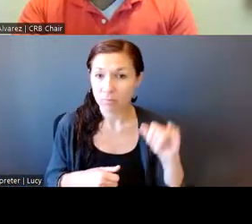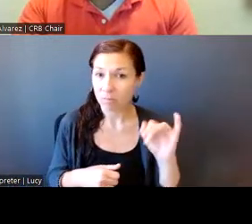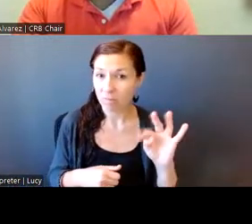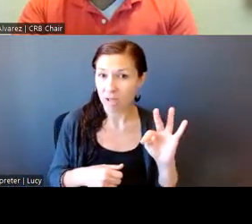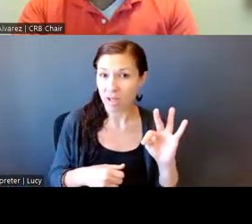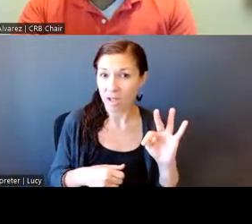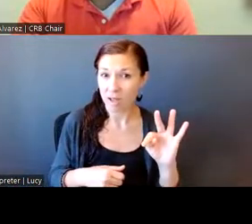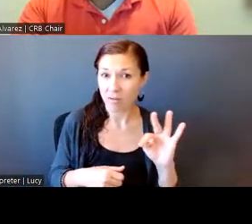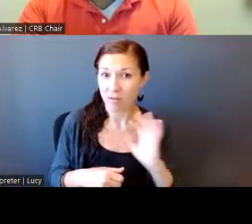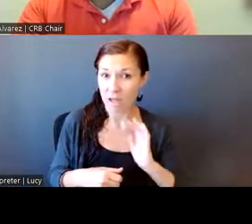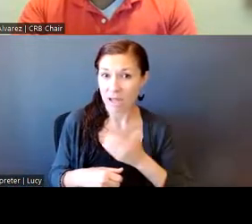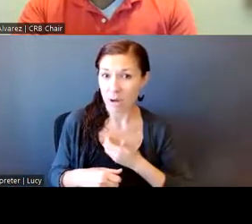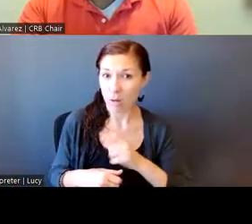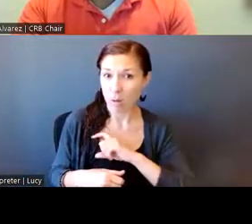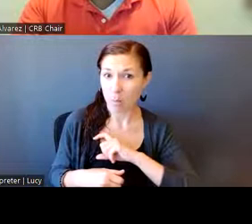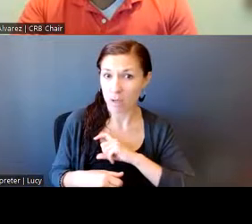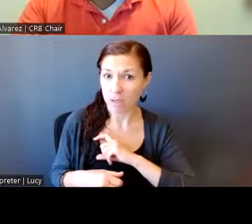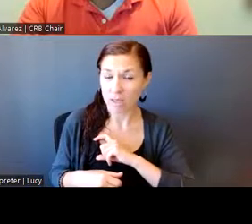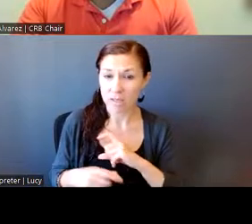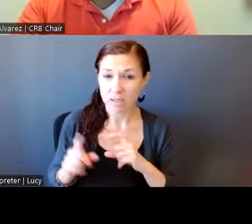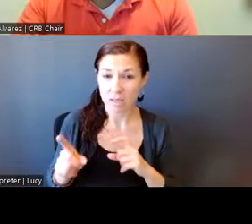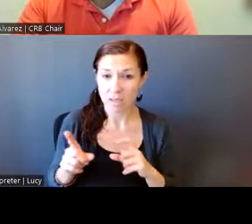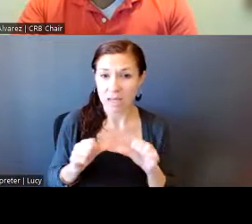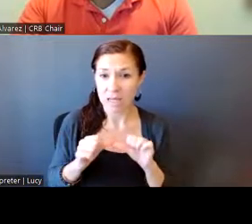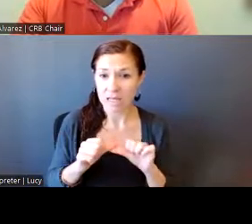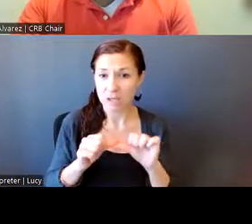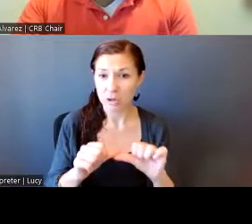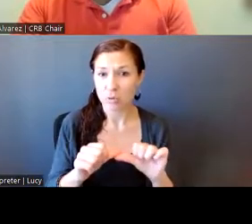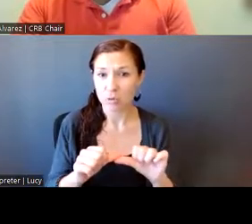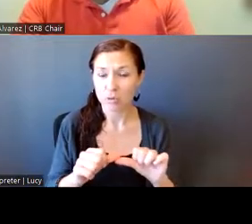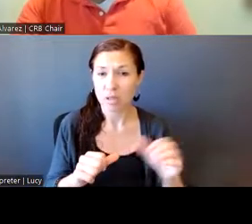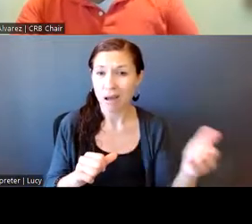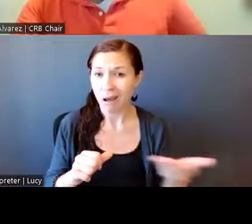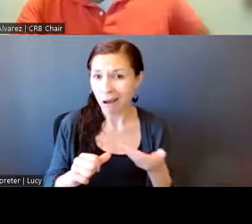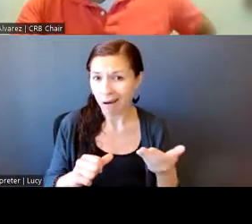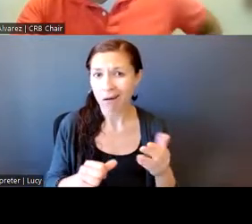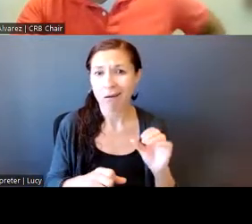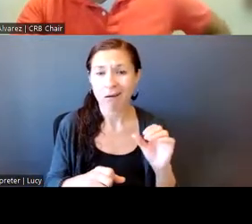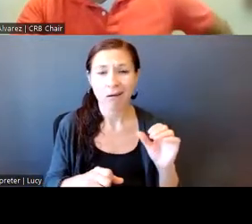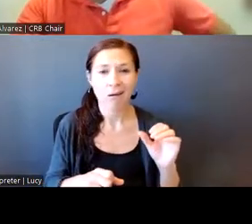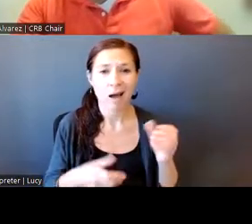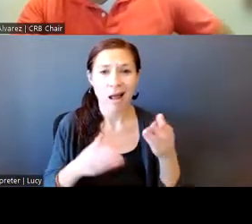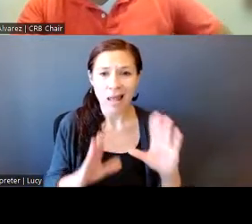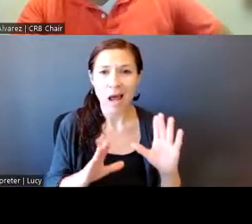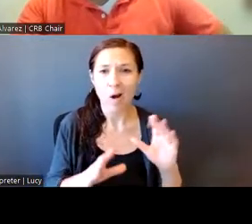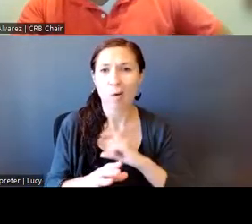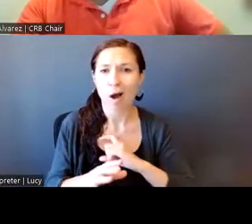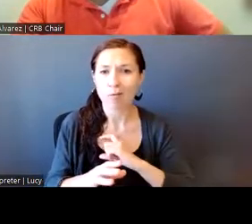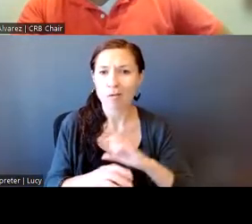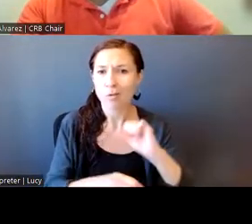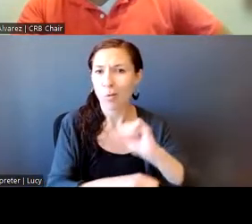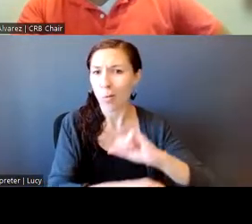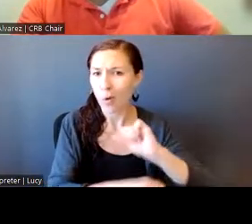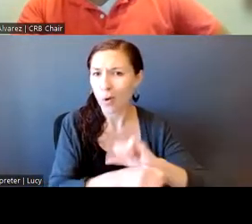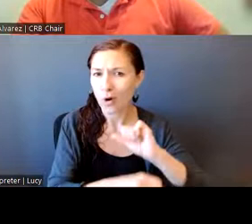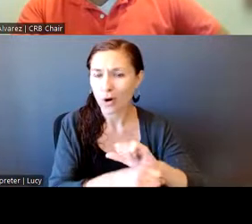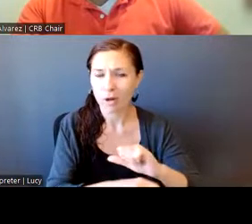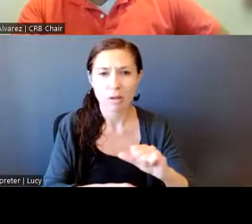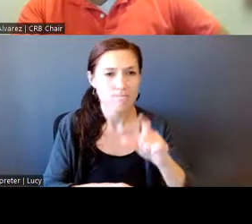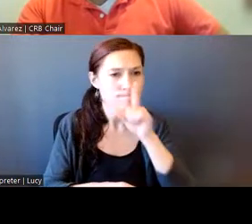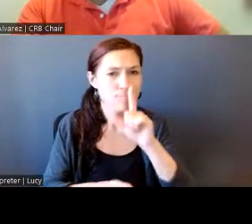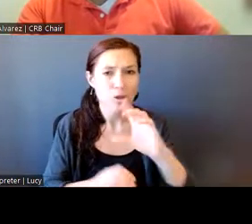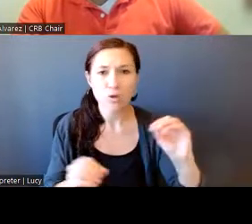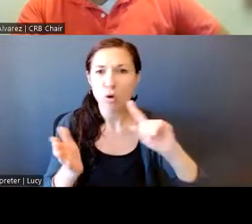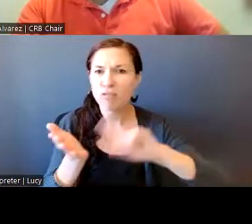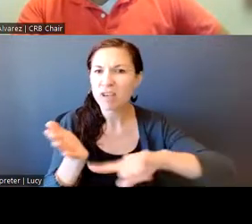continues to employ the officers without an examination that were involved in this,